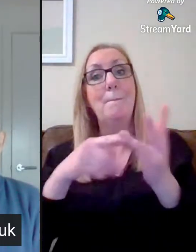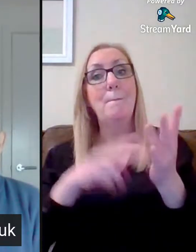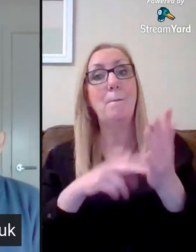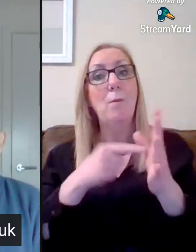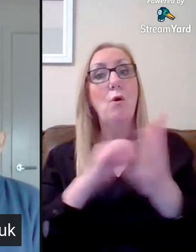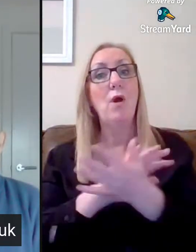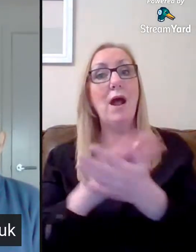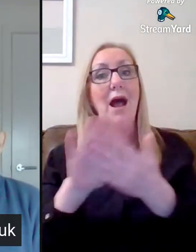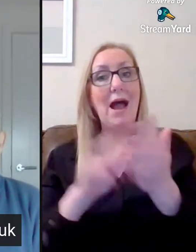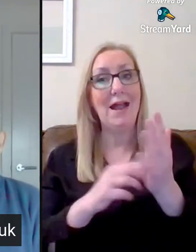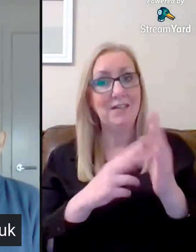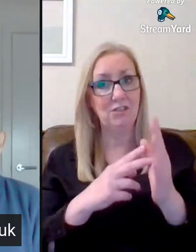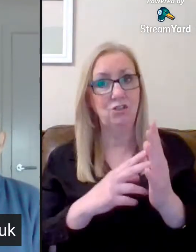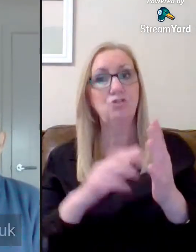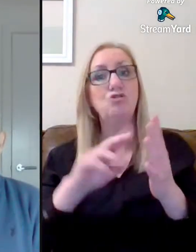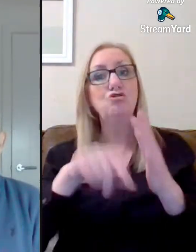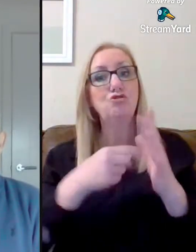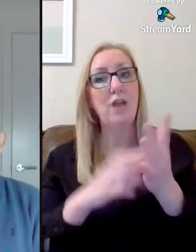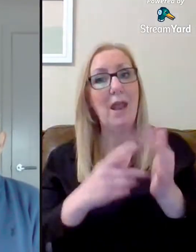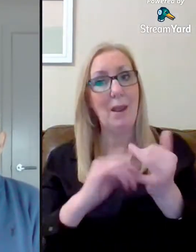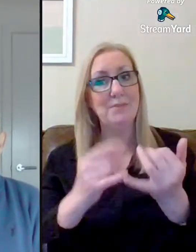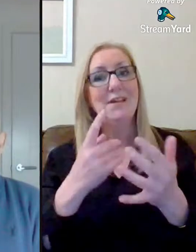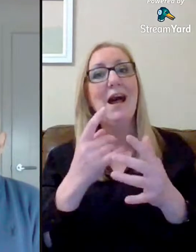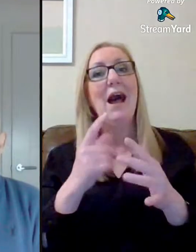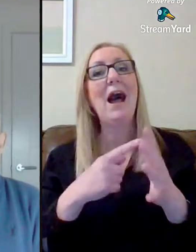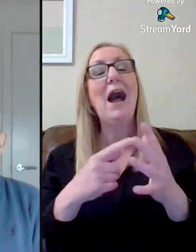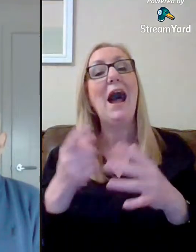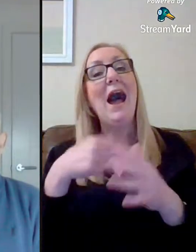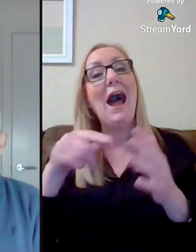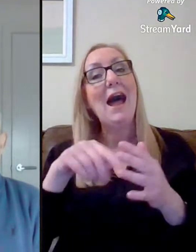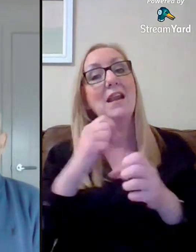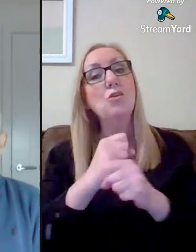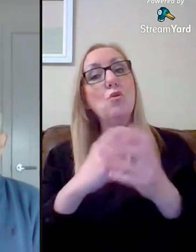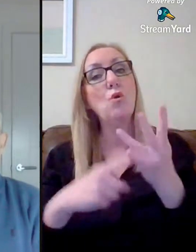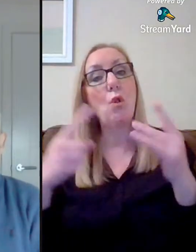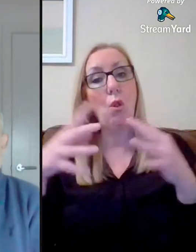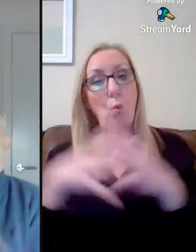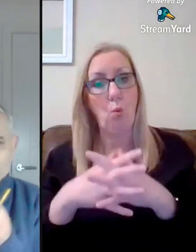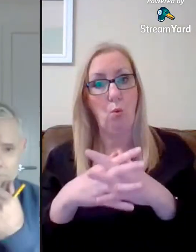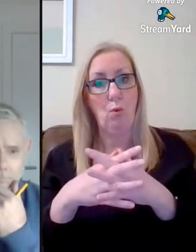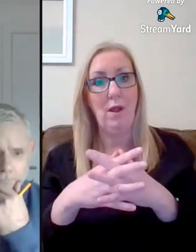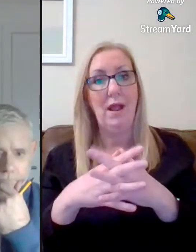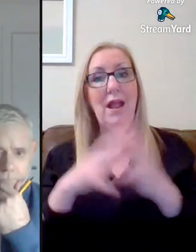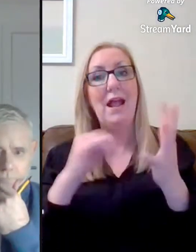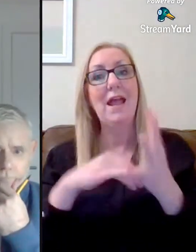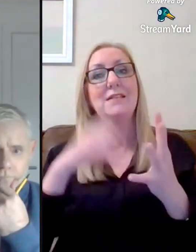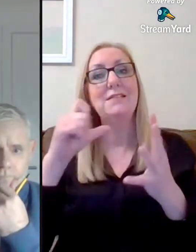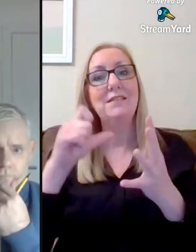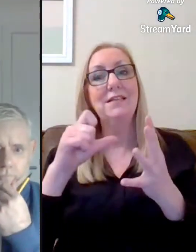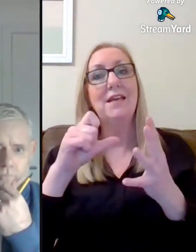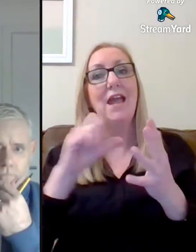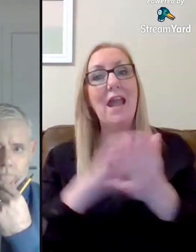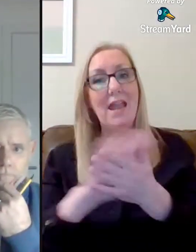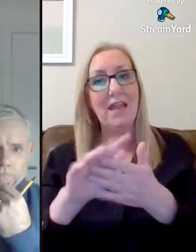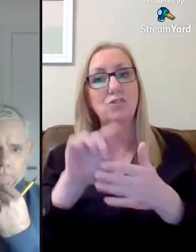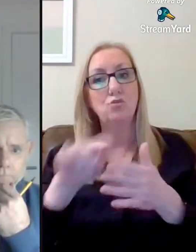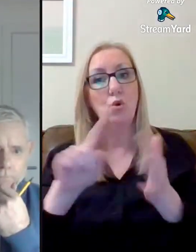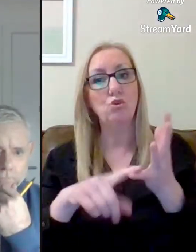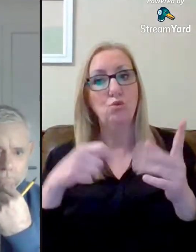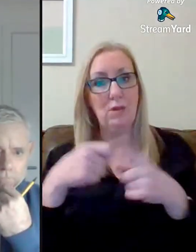.uk. And if you've got questions about S3 and the options process beyond, then Mr. Reid's email address is